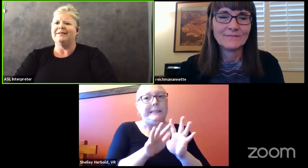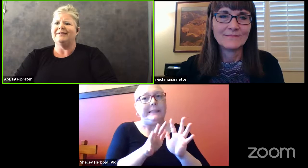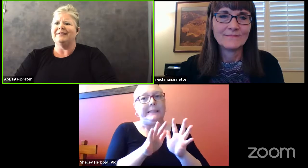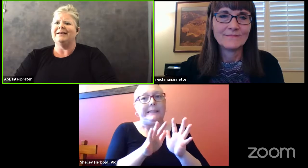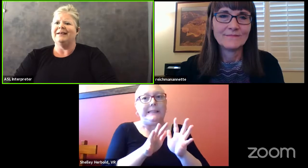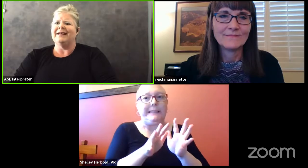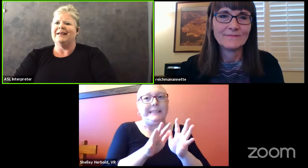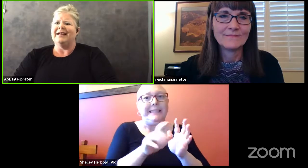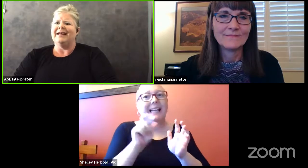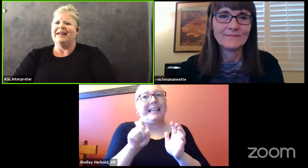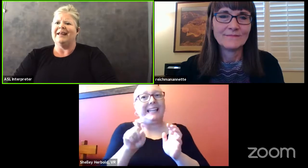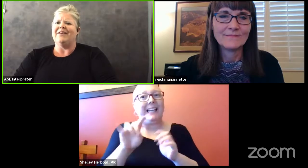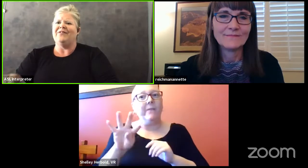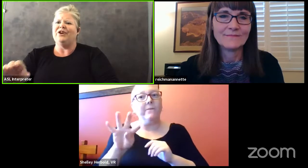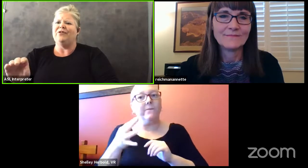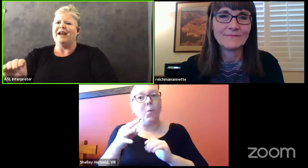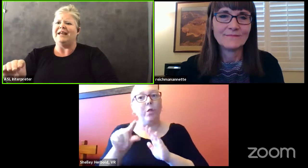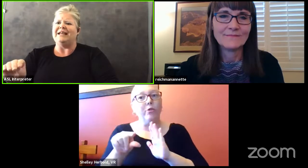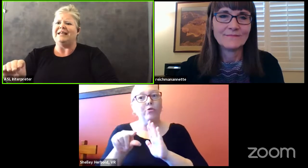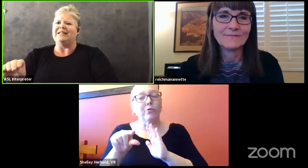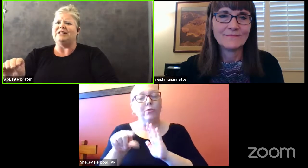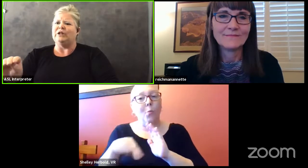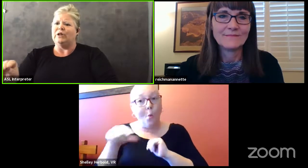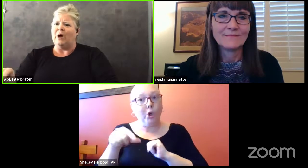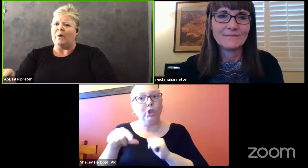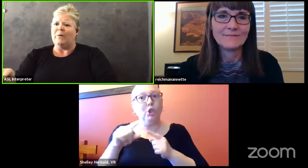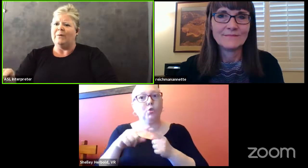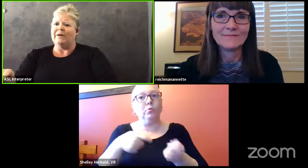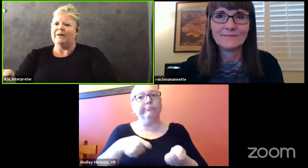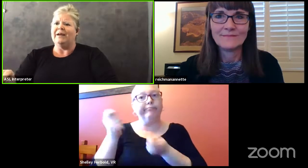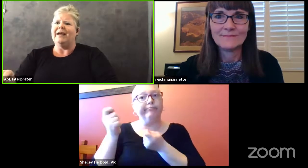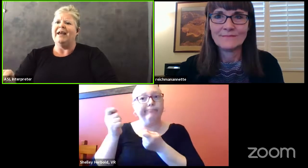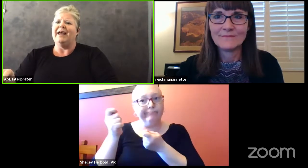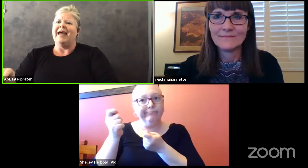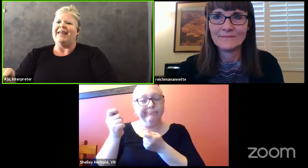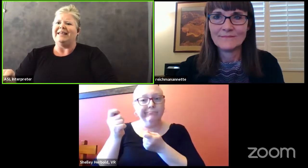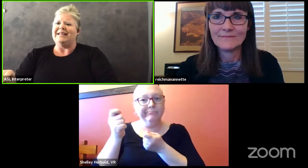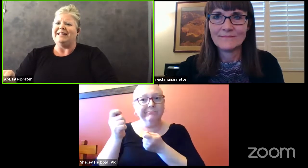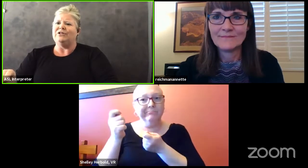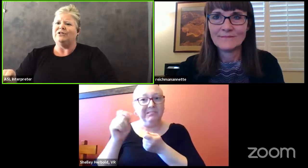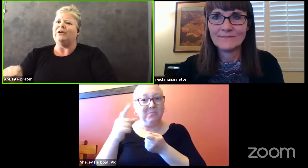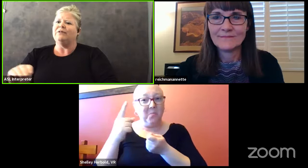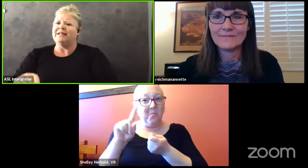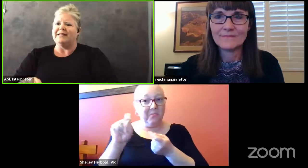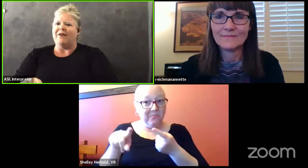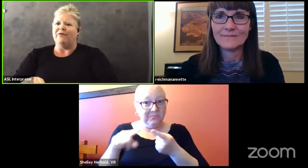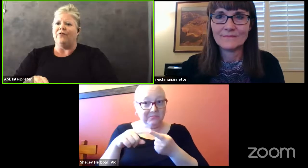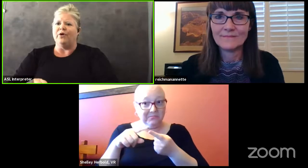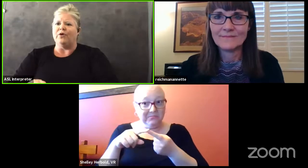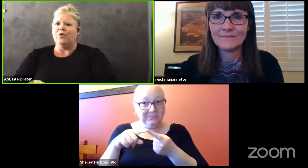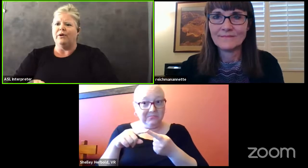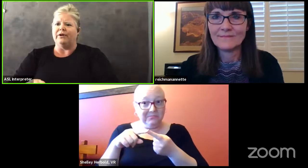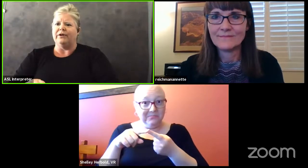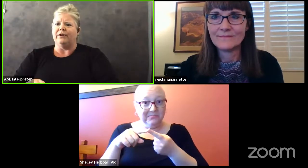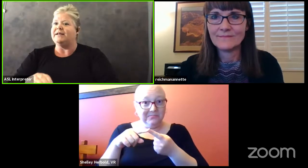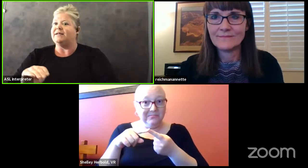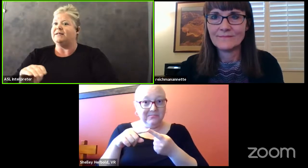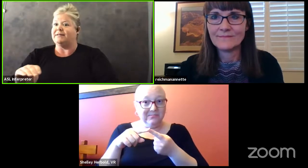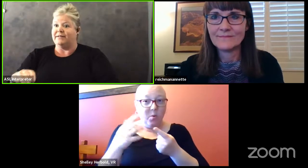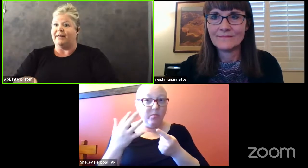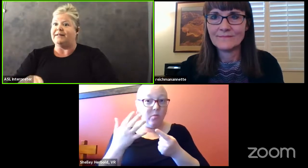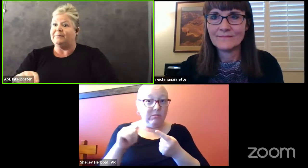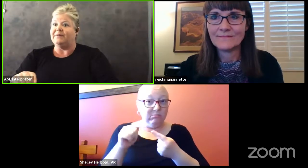if their grade is low and they need to increase that for fourth quarter,